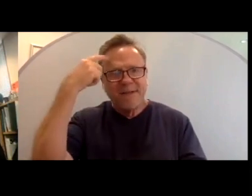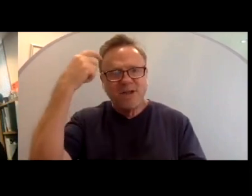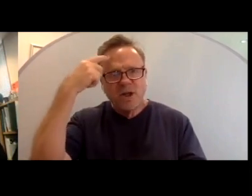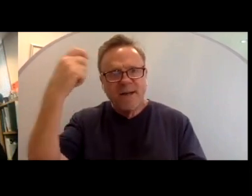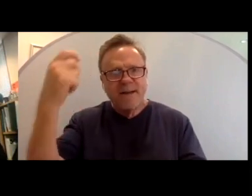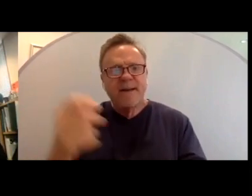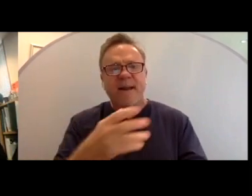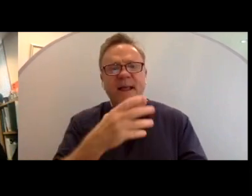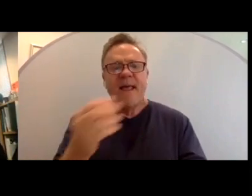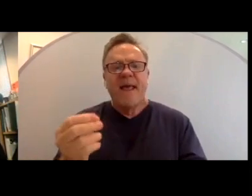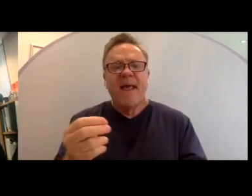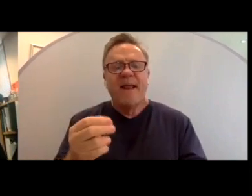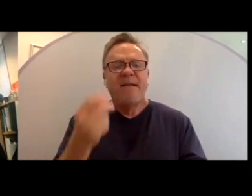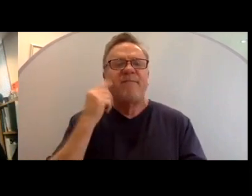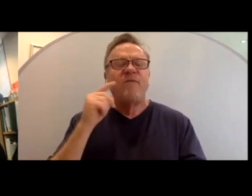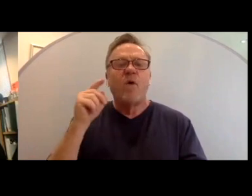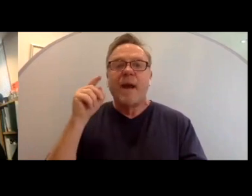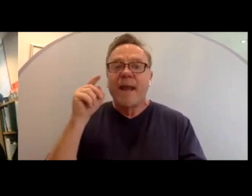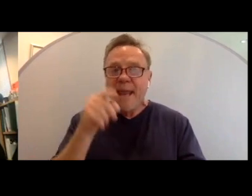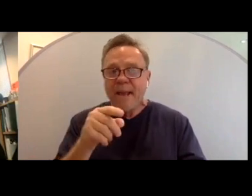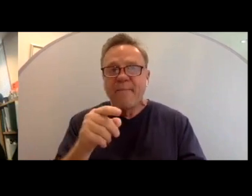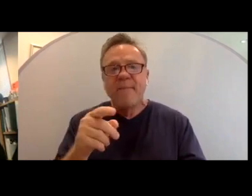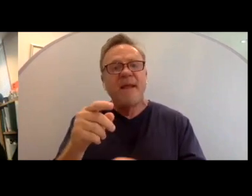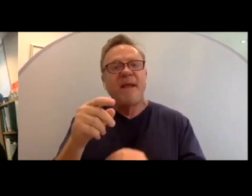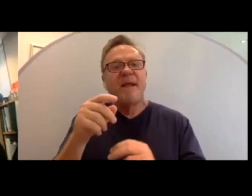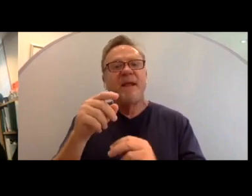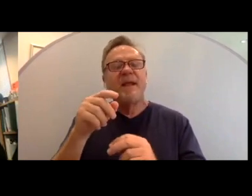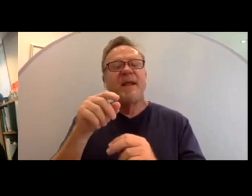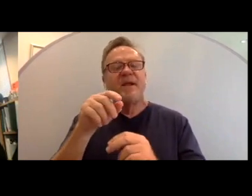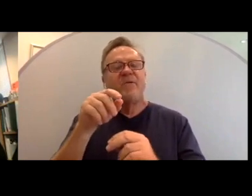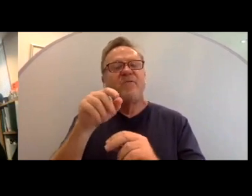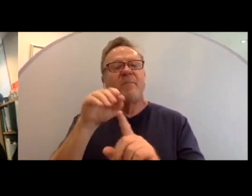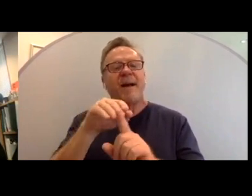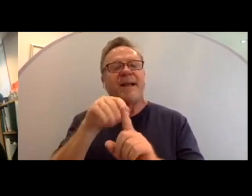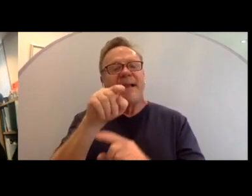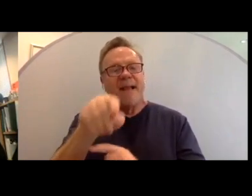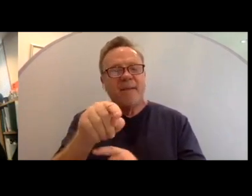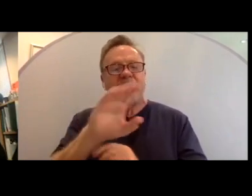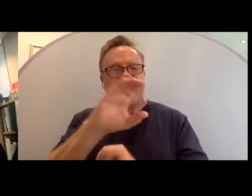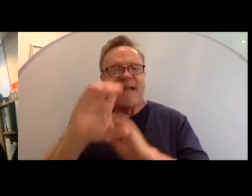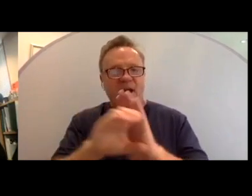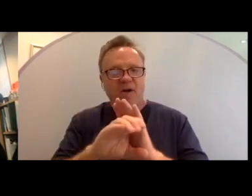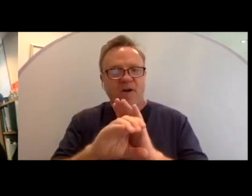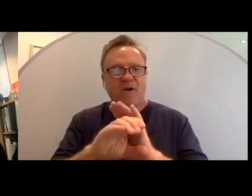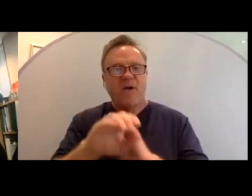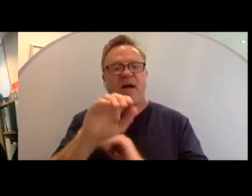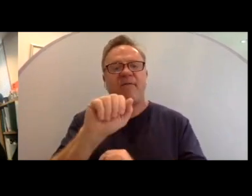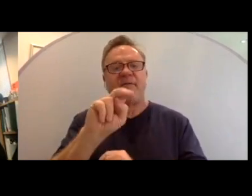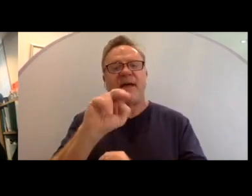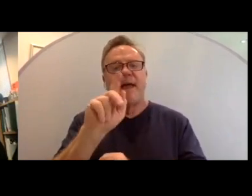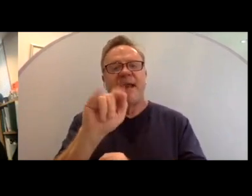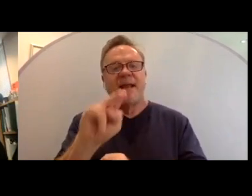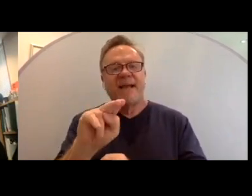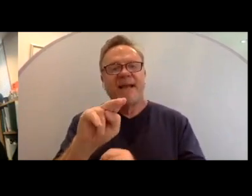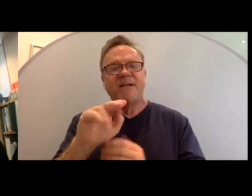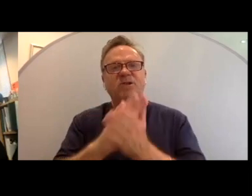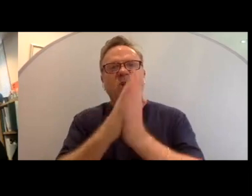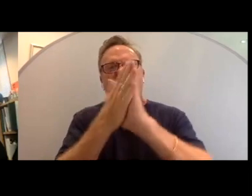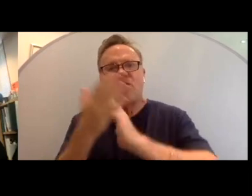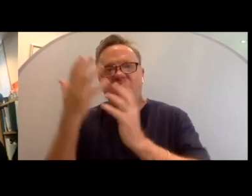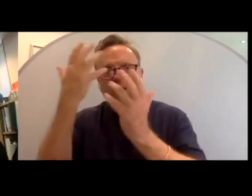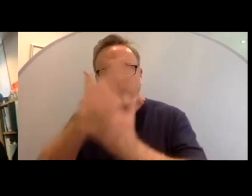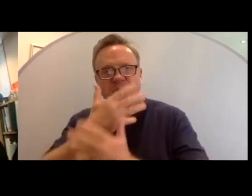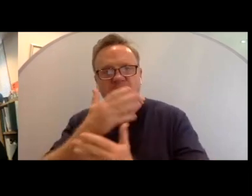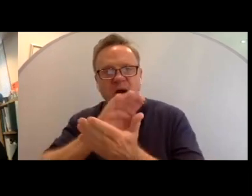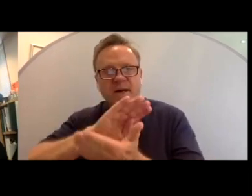And so for him, that reminded him of the Anakin and Anakin's turn to the dark side. And so that is what